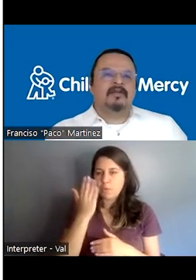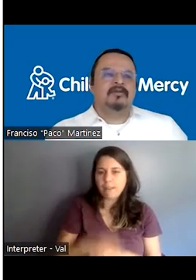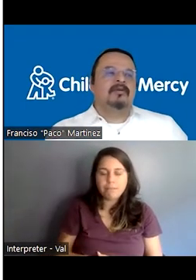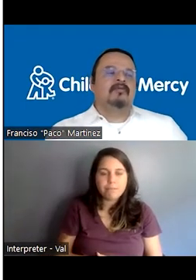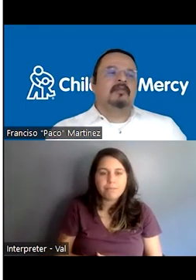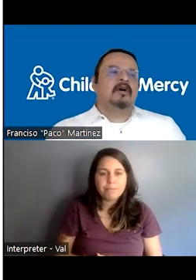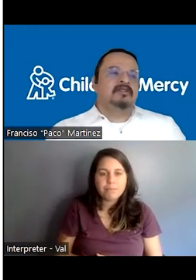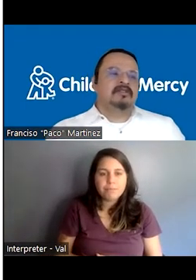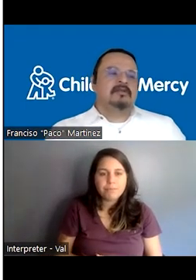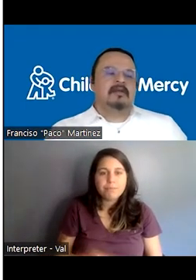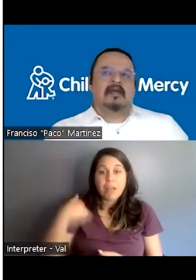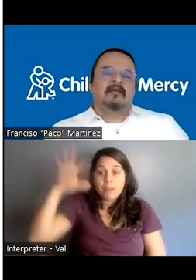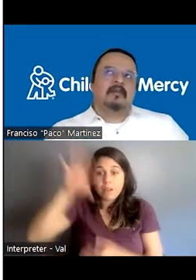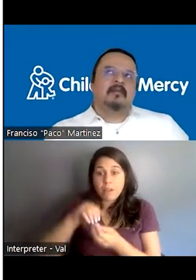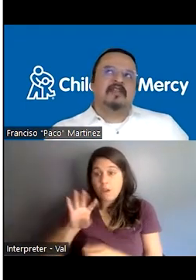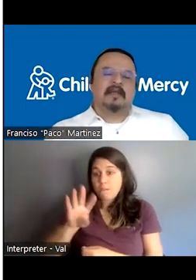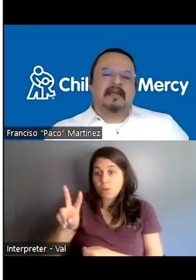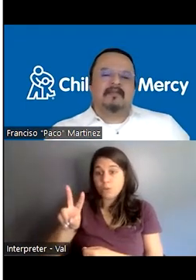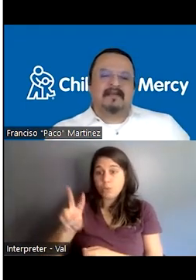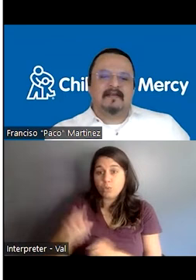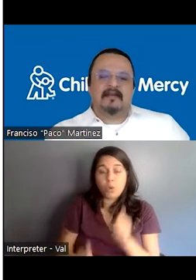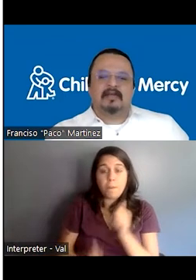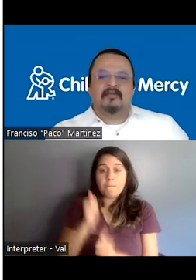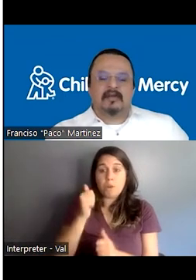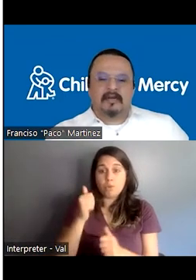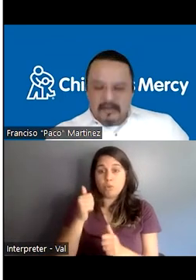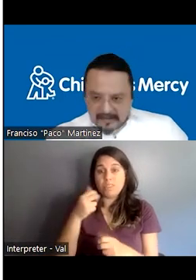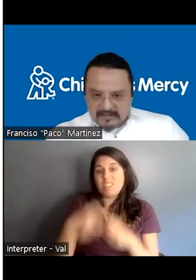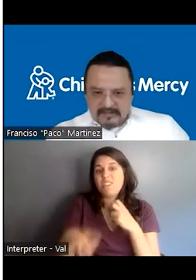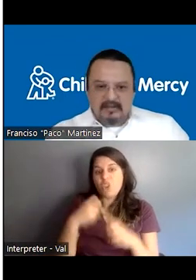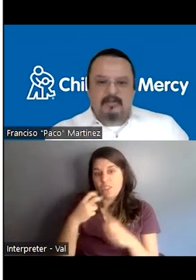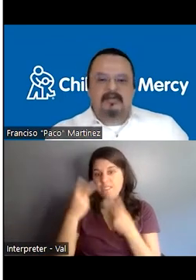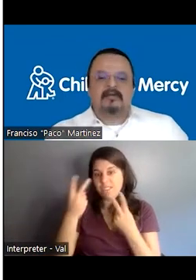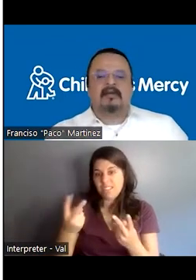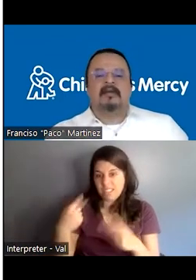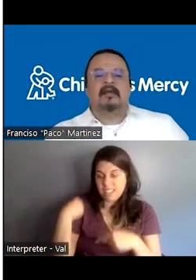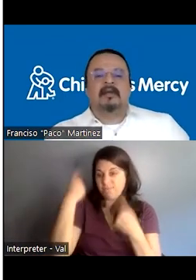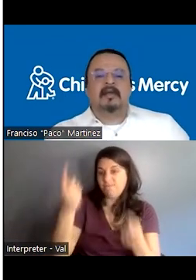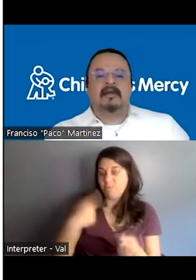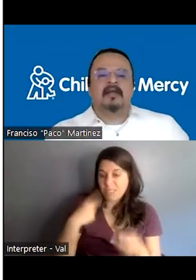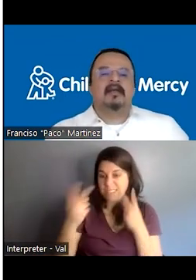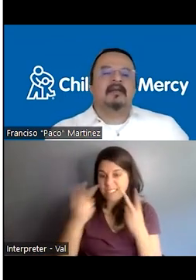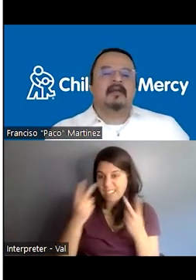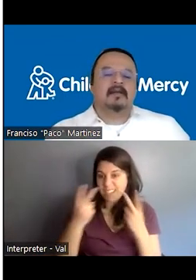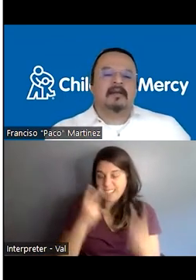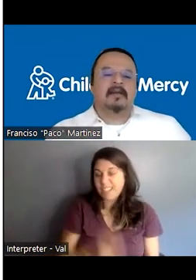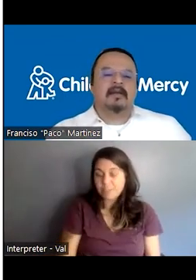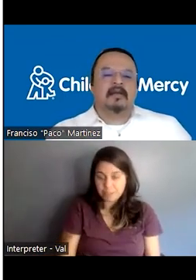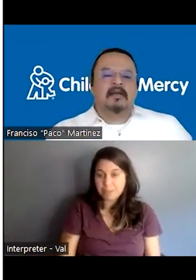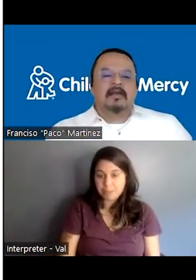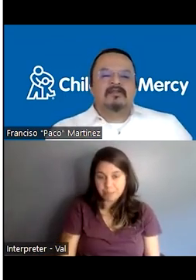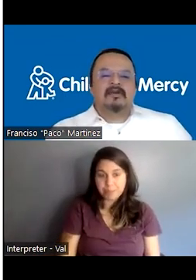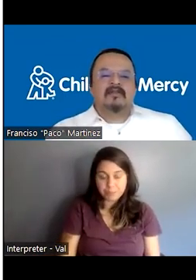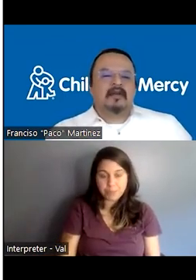42 of the most, the most typical visits that we observe here in Kansas City in the pediatric care clinic.